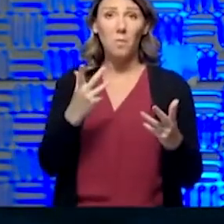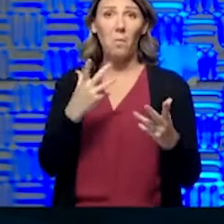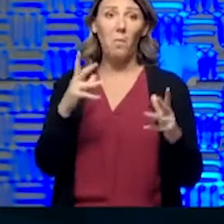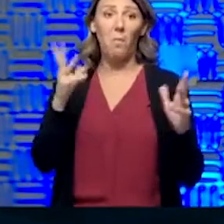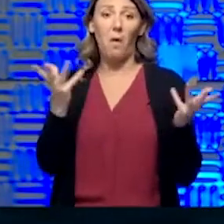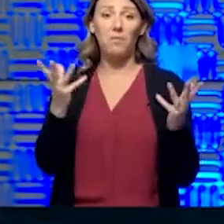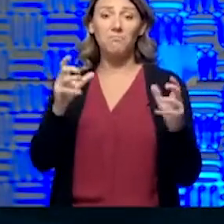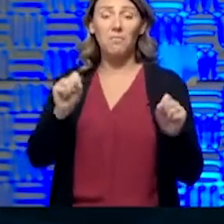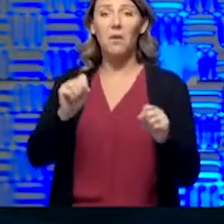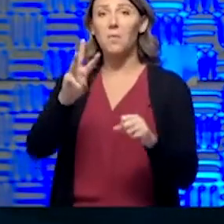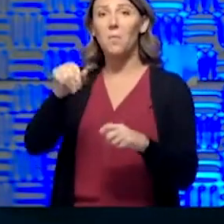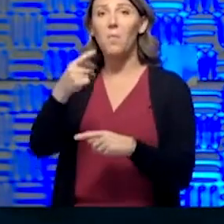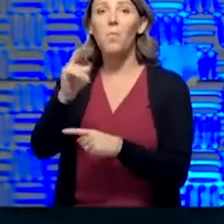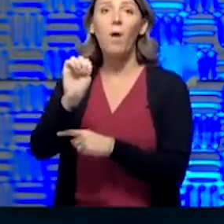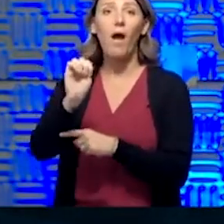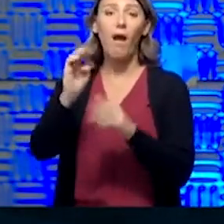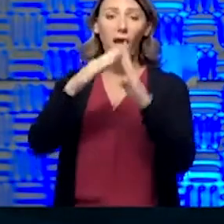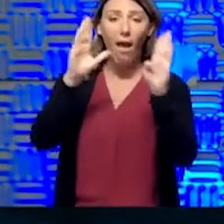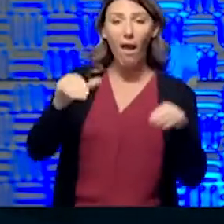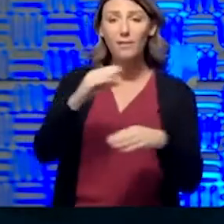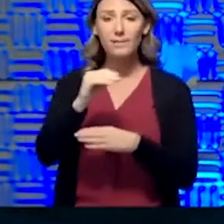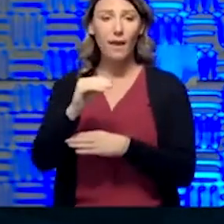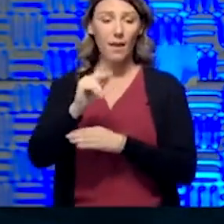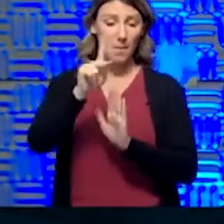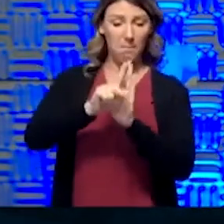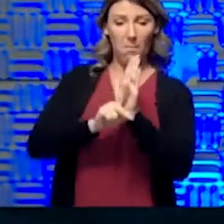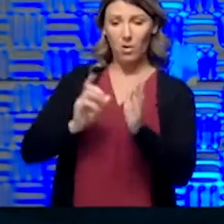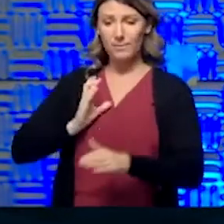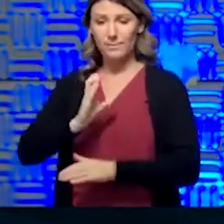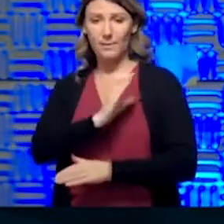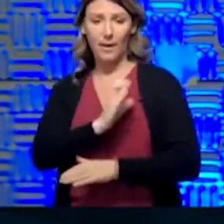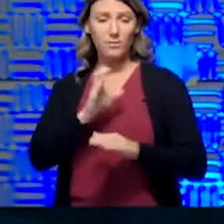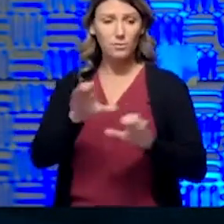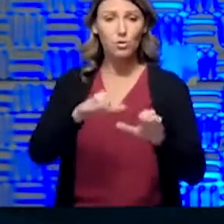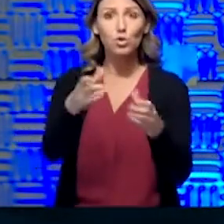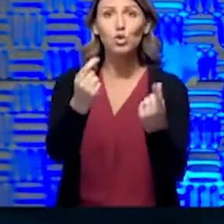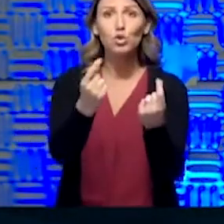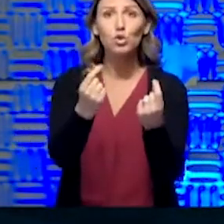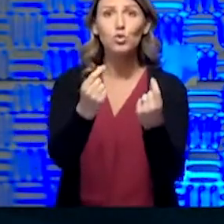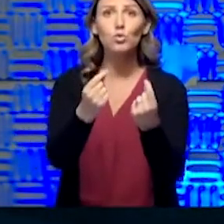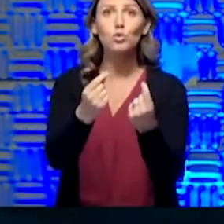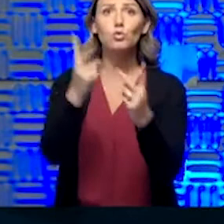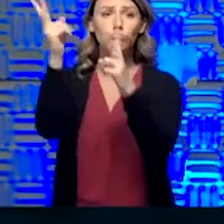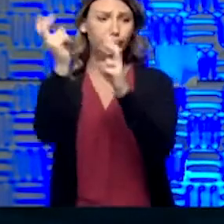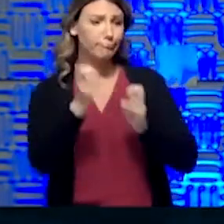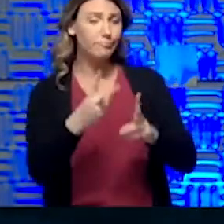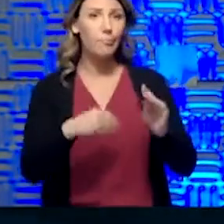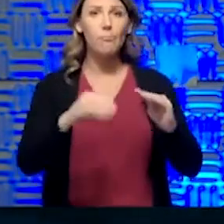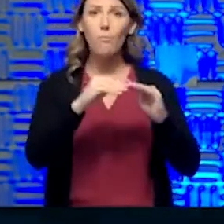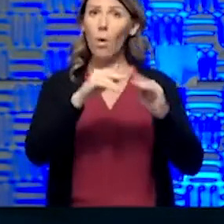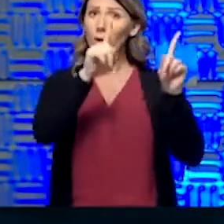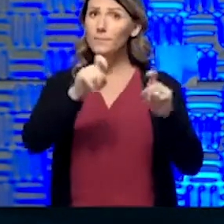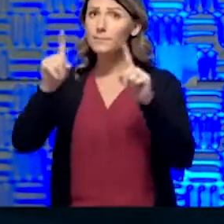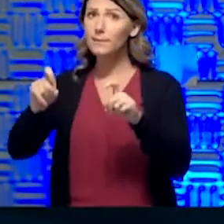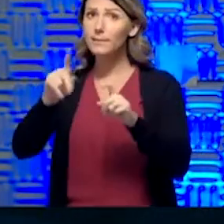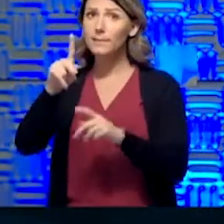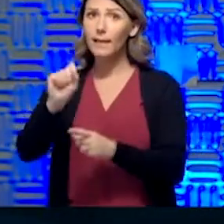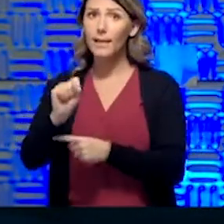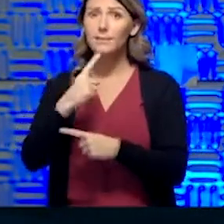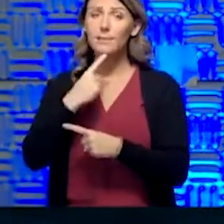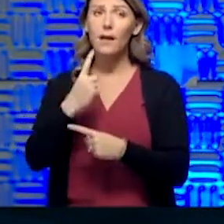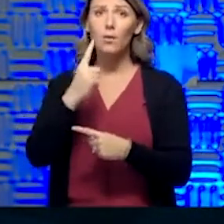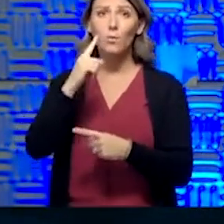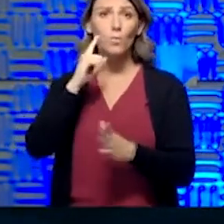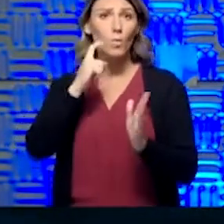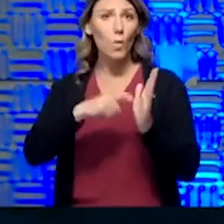what can the Domestic Policy Council do to get rid of the bottlenecks and get more tests to Kansas? And I noticed the governor announced 25,000